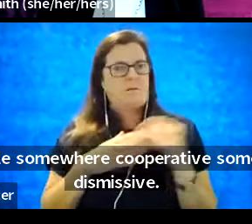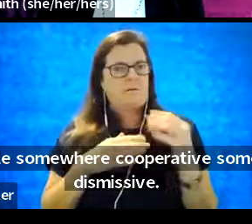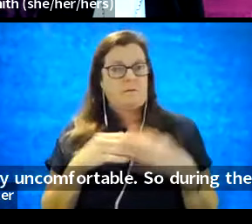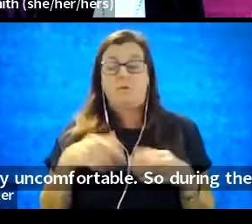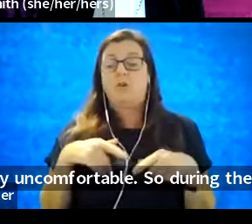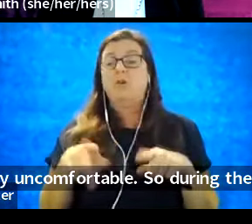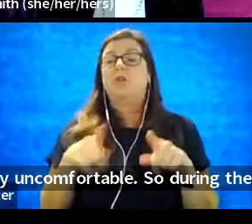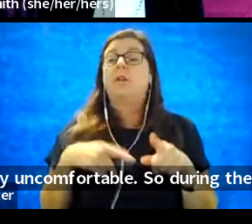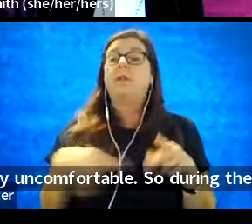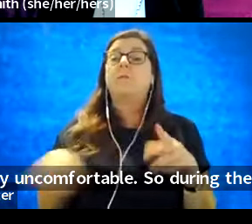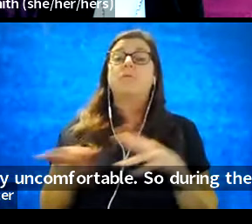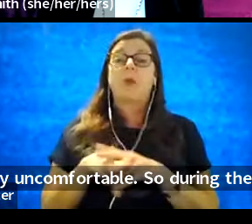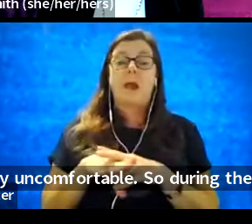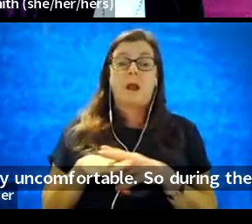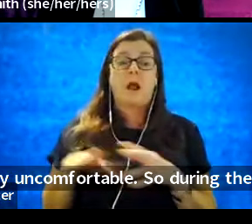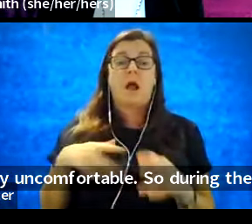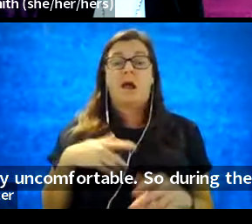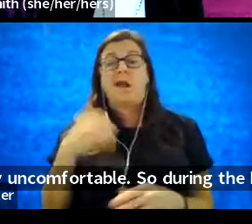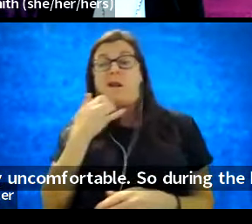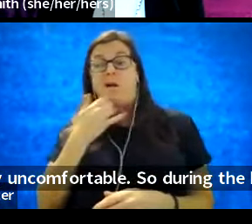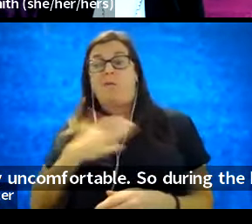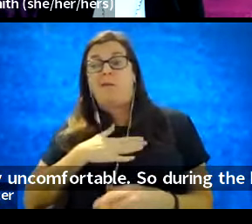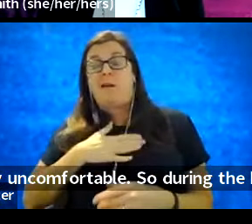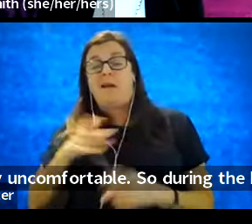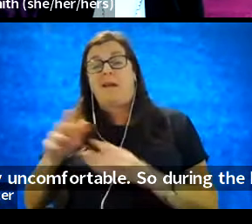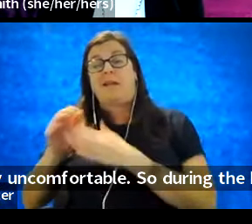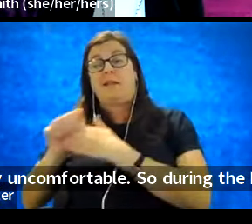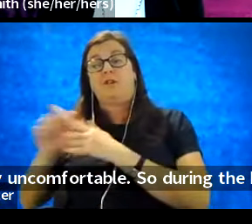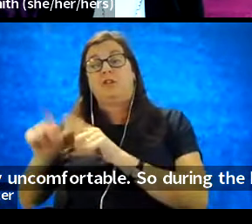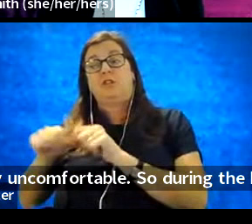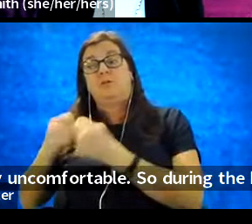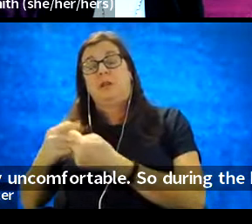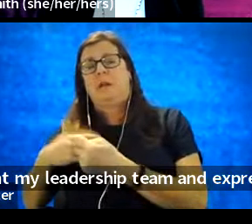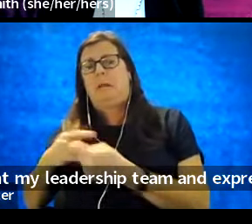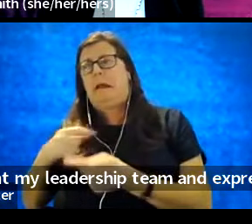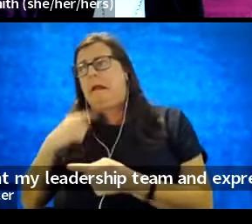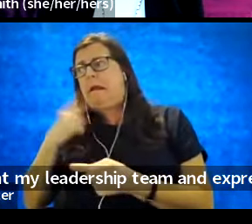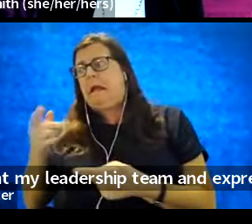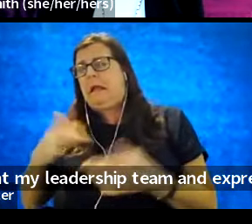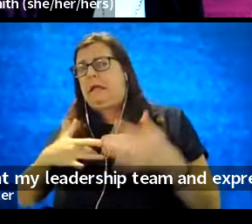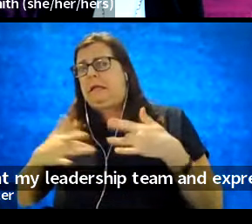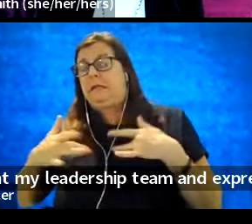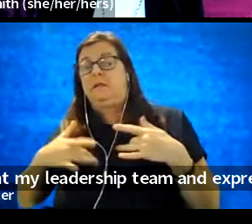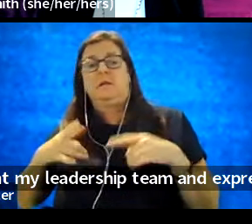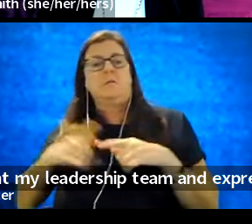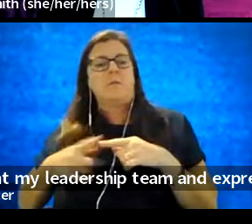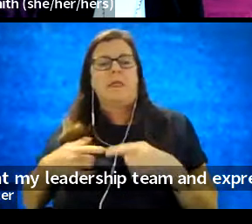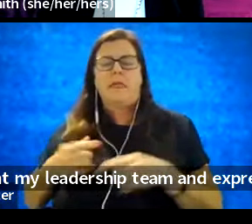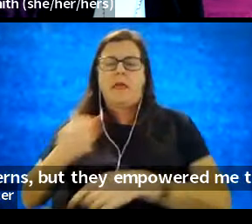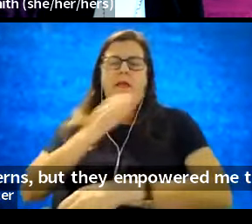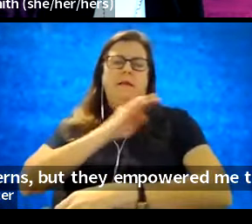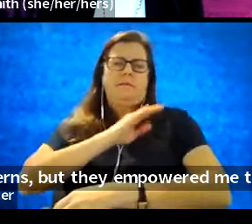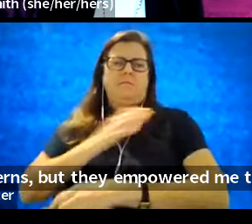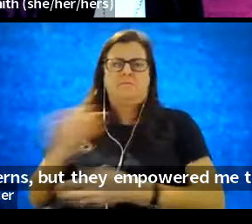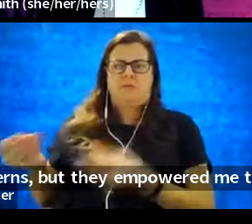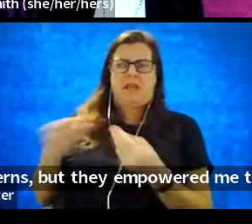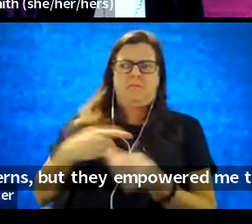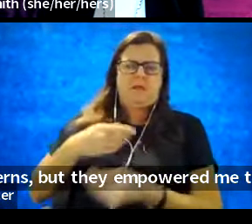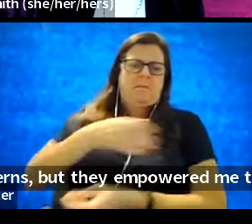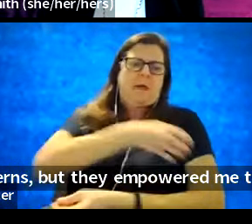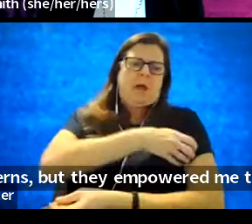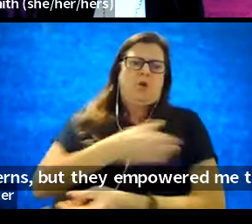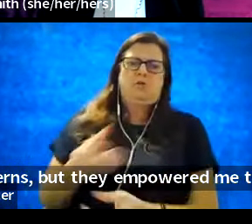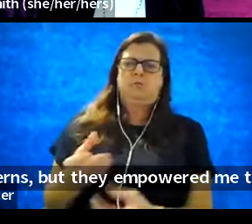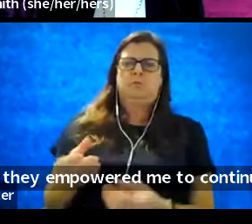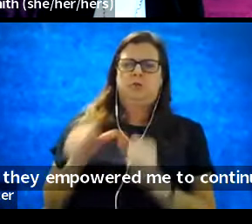during the break, I actually called my leadership team and expressed some concerns. But they empowered me to continue with